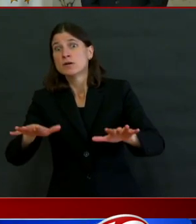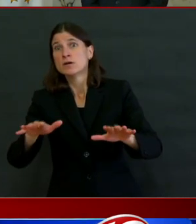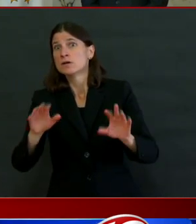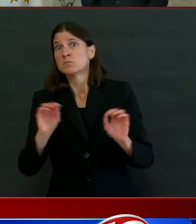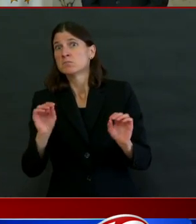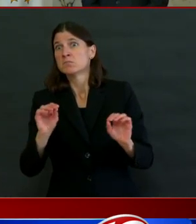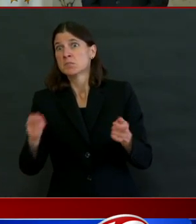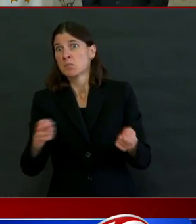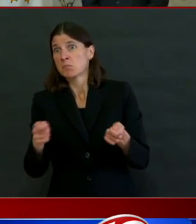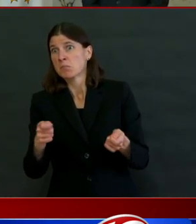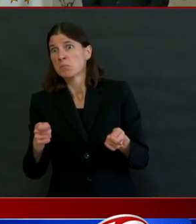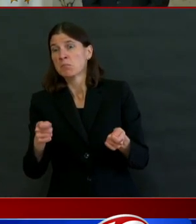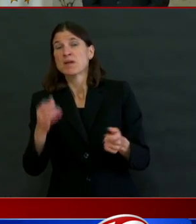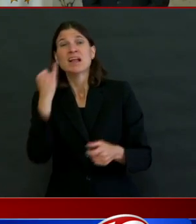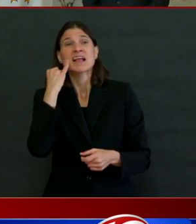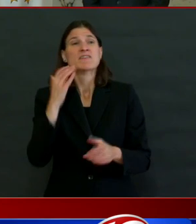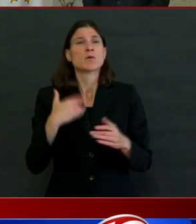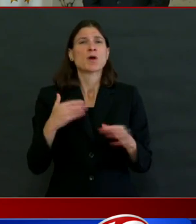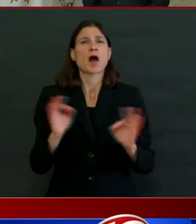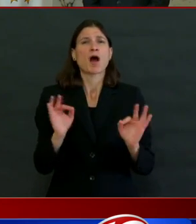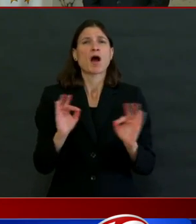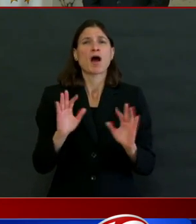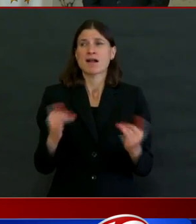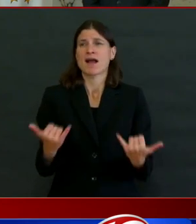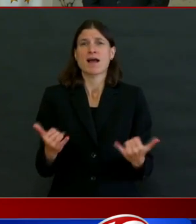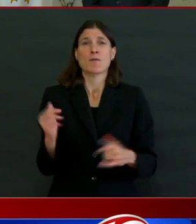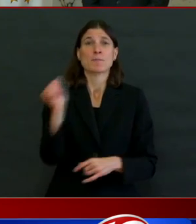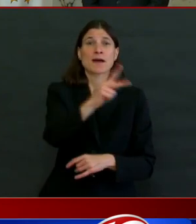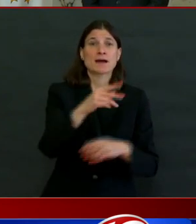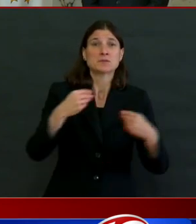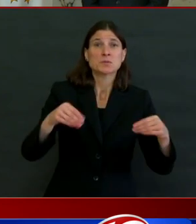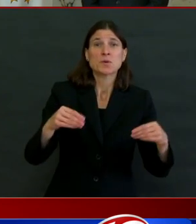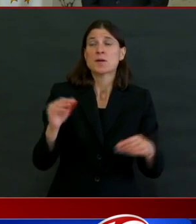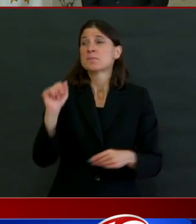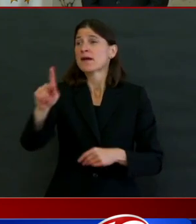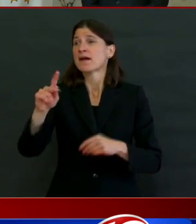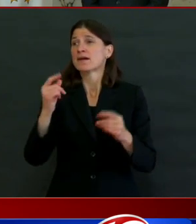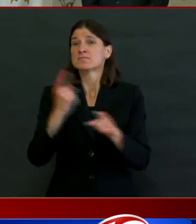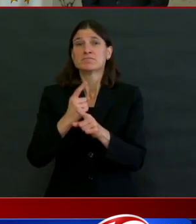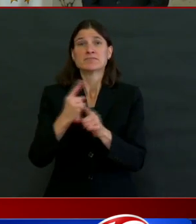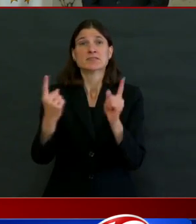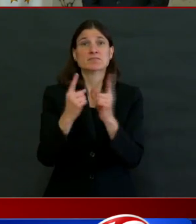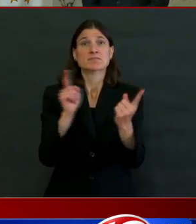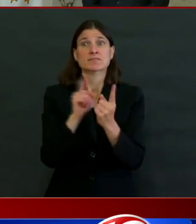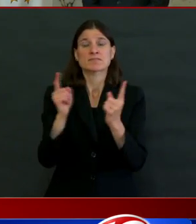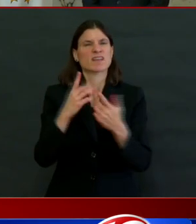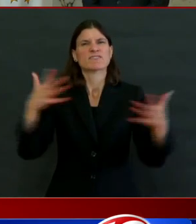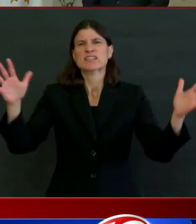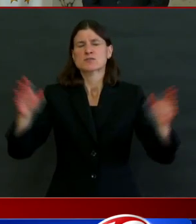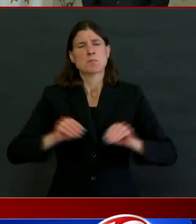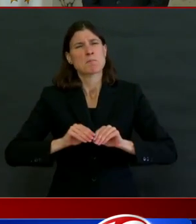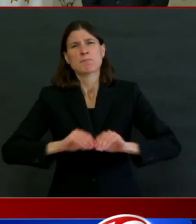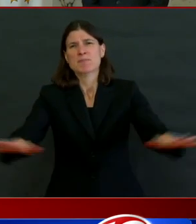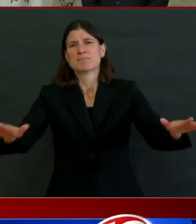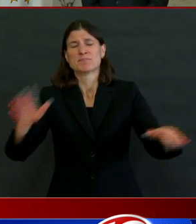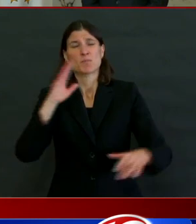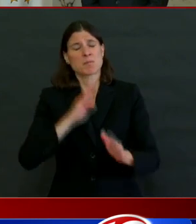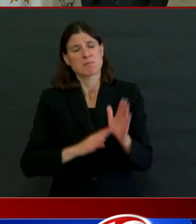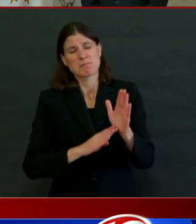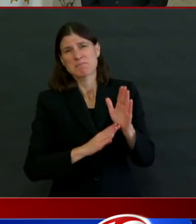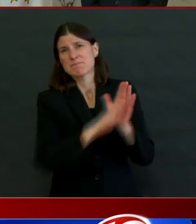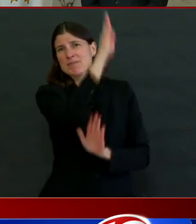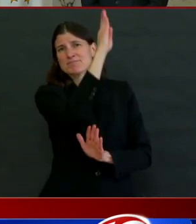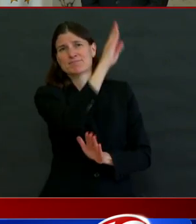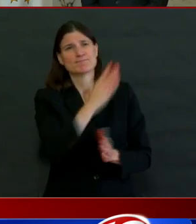infections. So we have to come up with the governor's leadership and the thoughtfulness of our team and everyone across